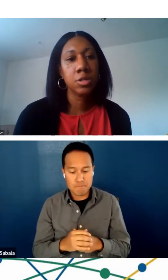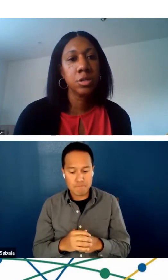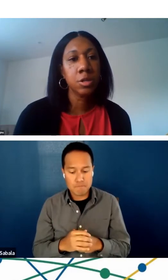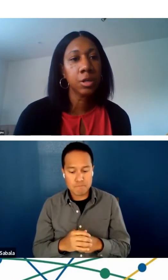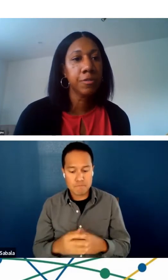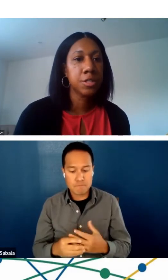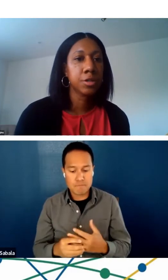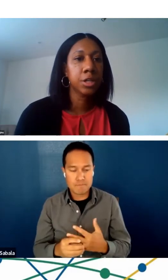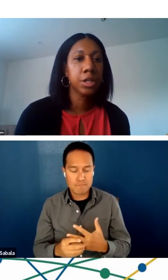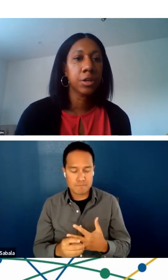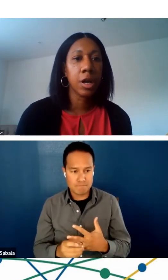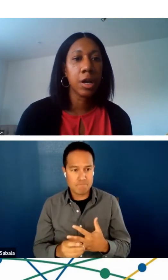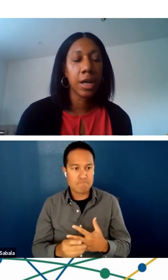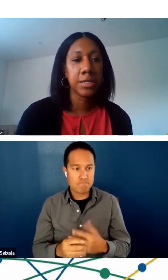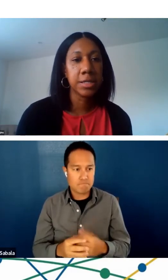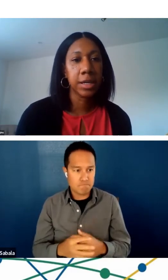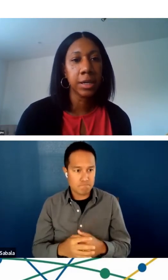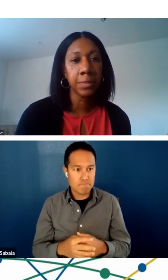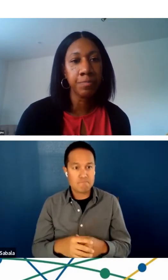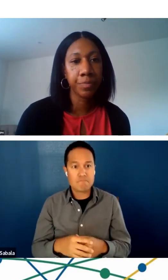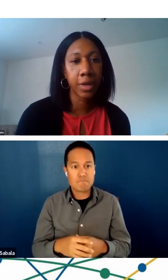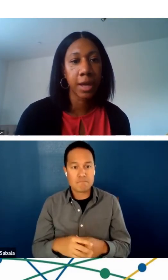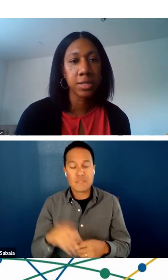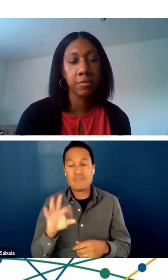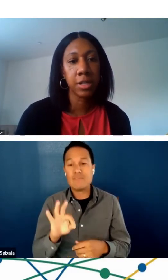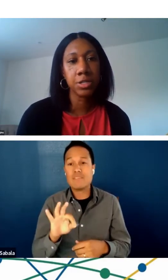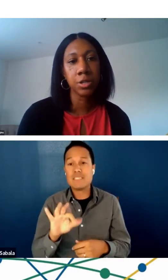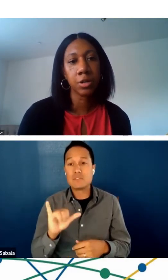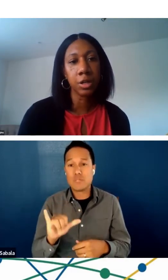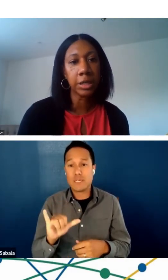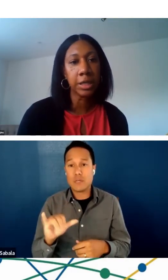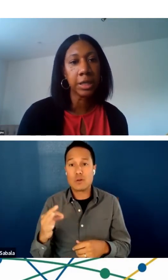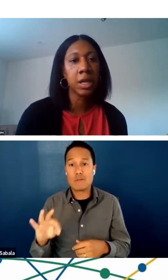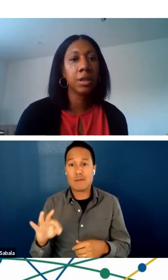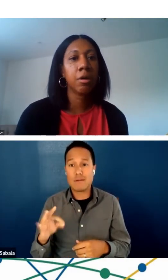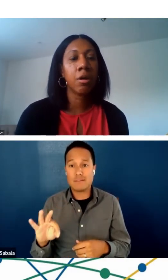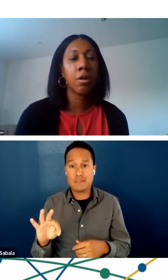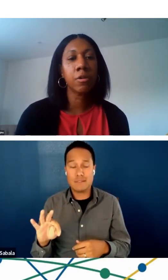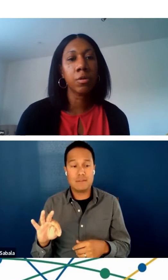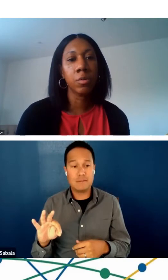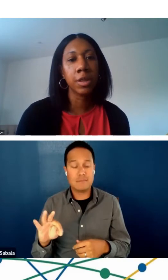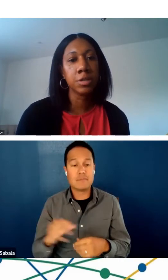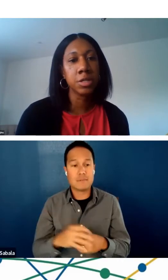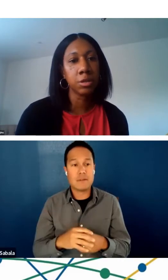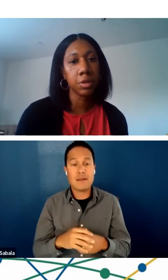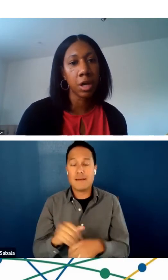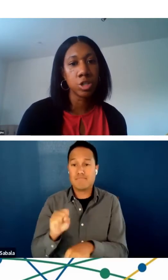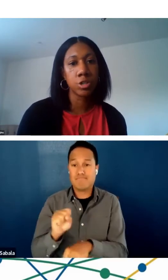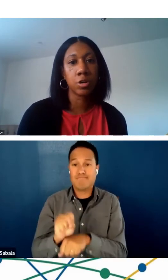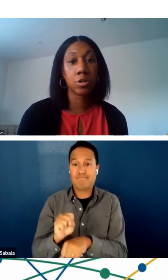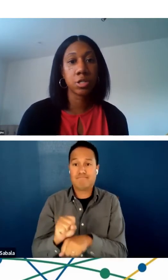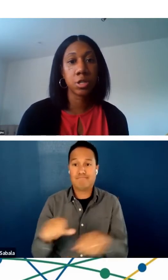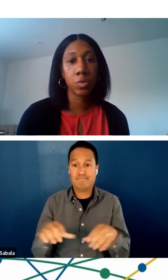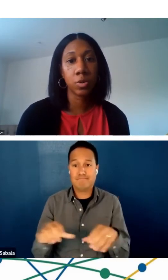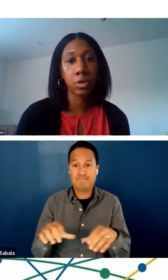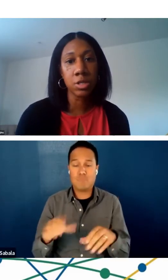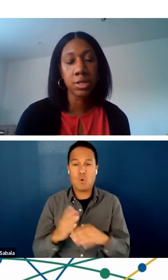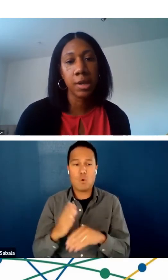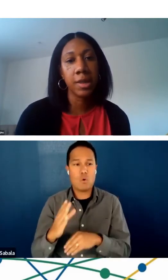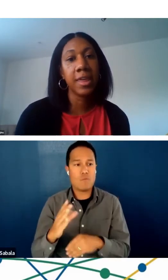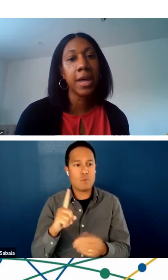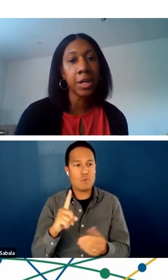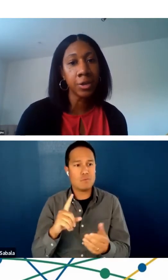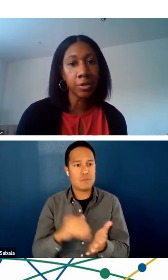So, during the fiscal year 2019 activities, currently, there are over 1,300 HRSA